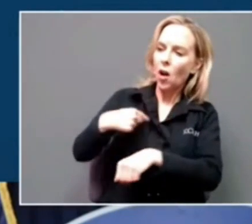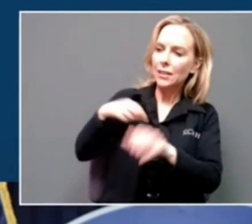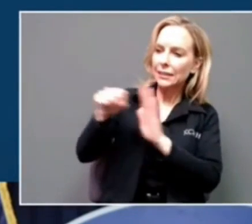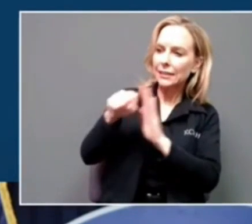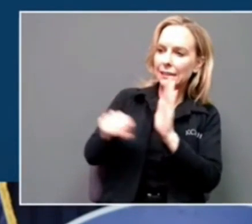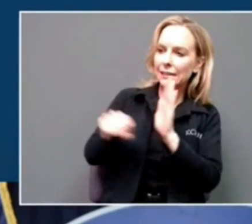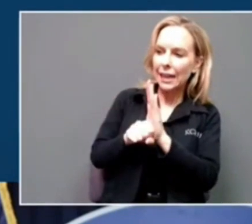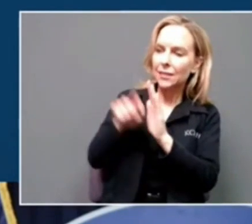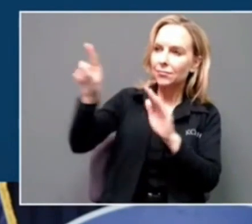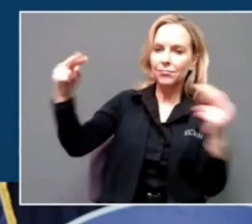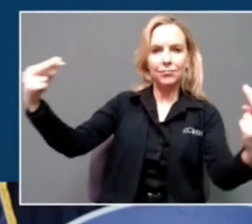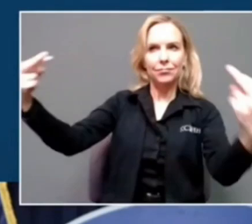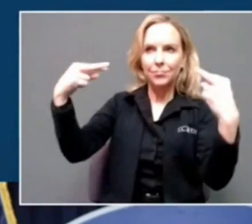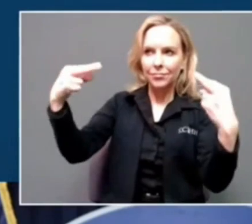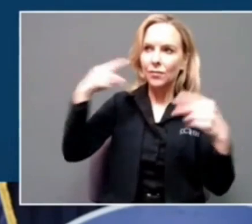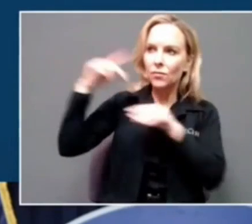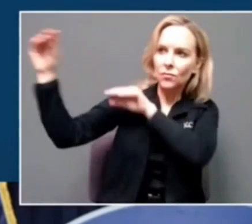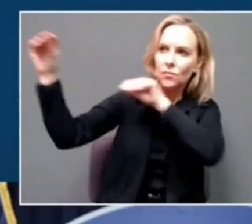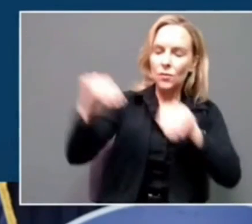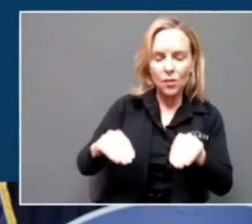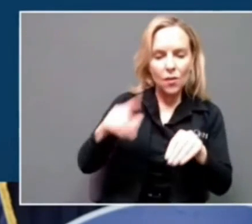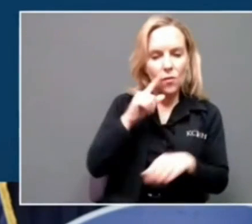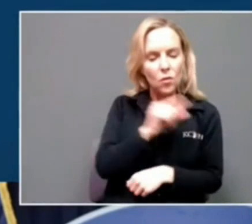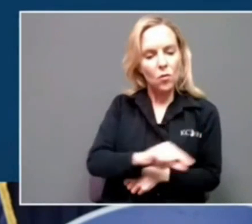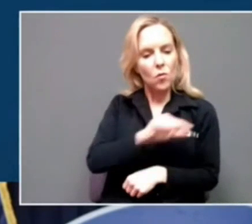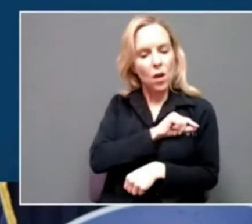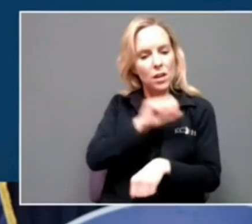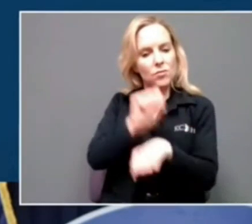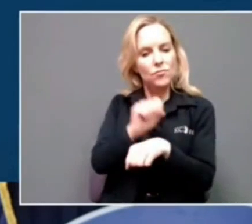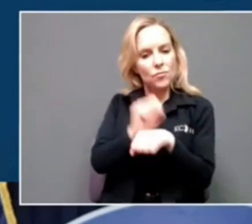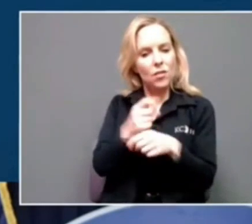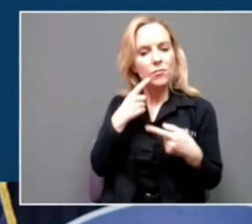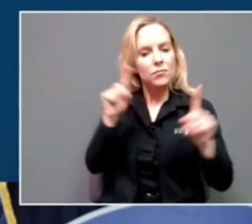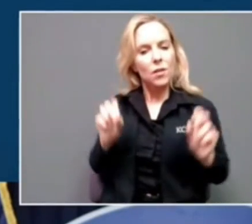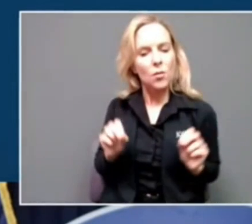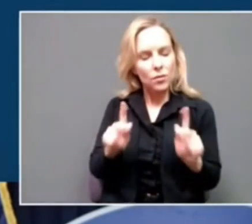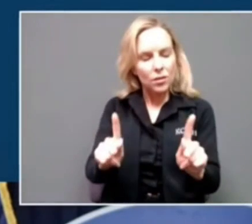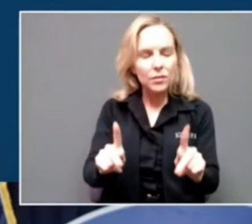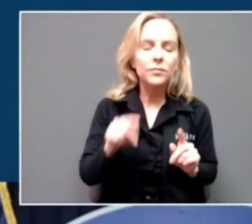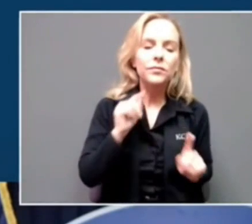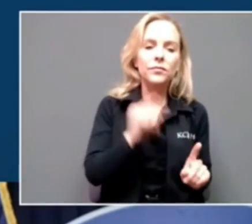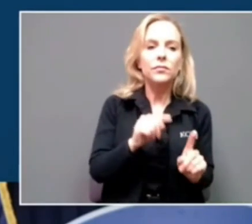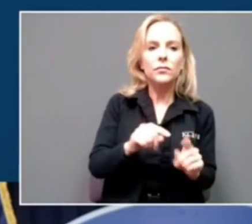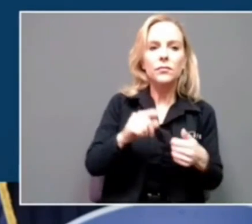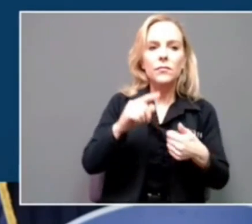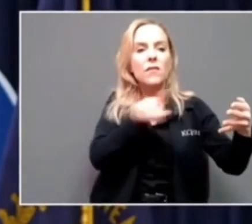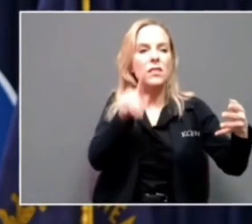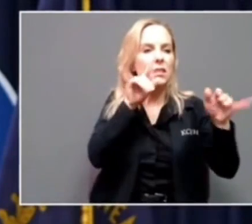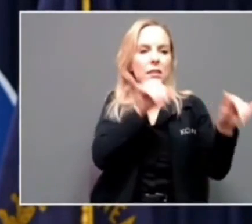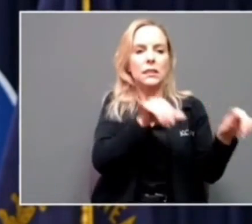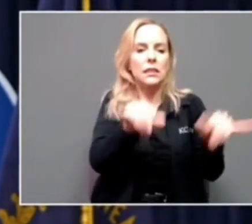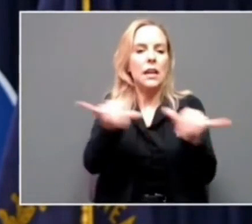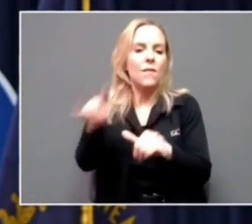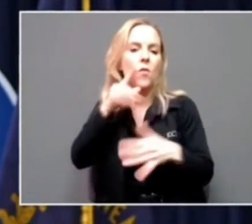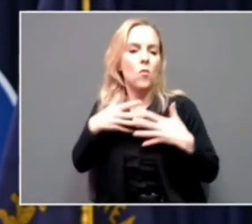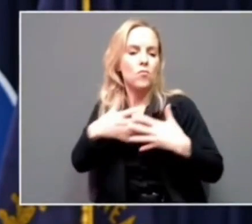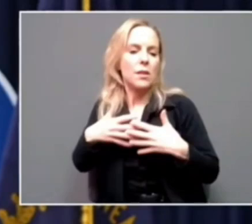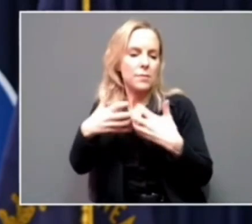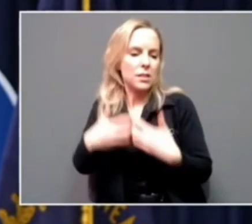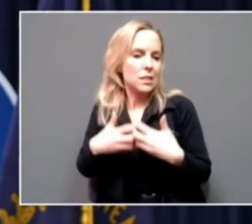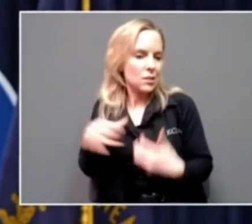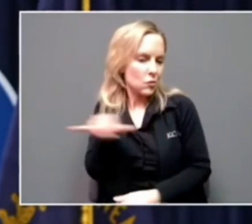The governor also discussing the state of COVID in the Commonwealth as case numbers continue to decline. Let me share